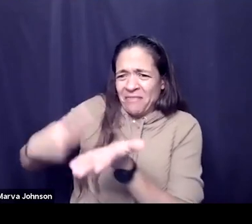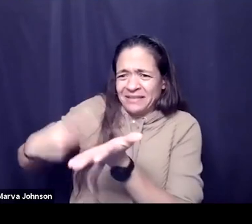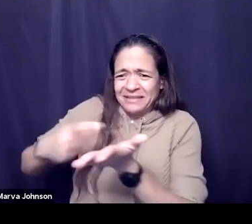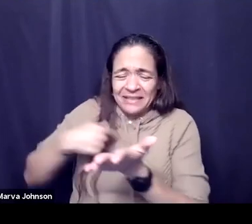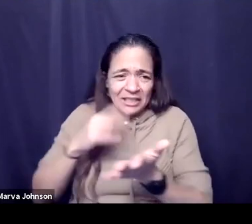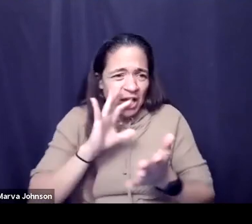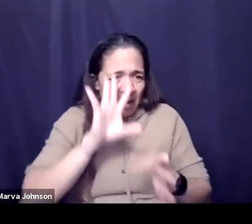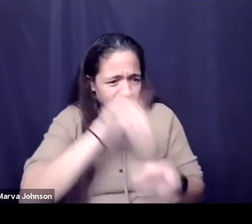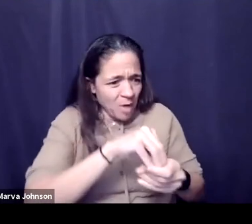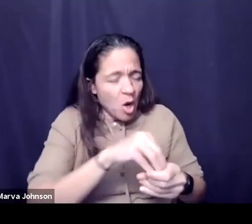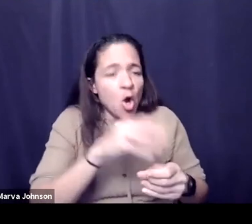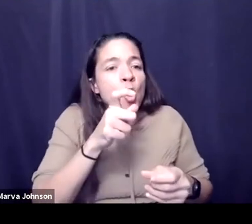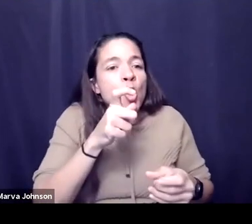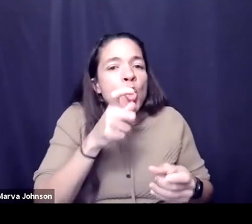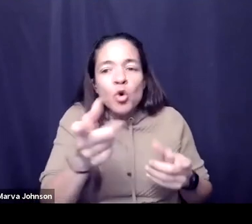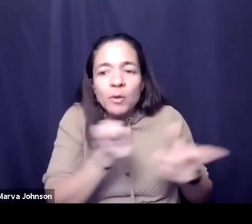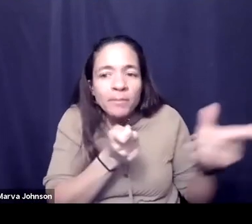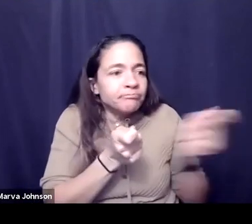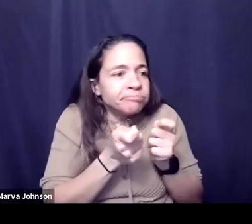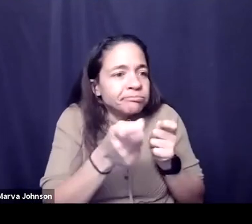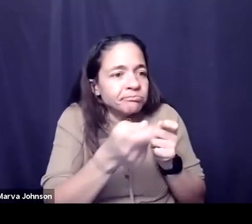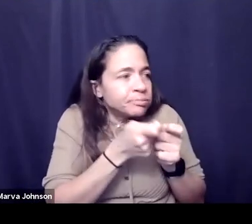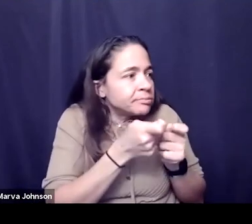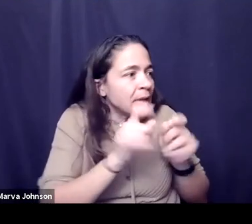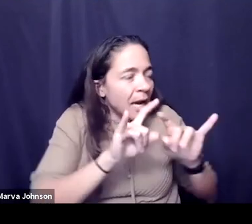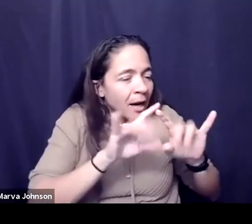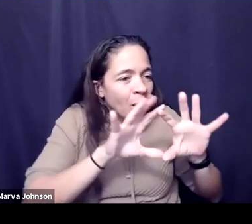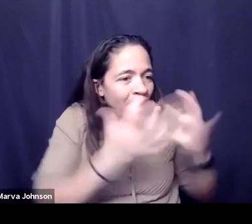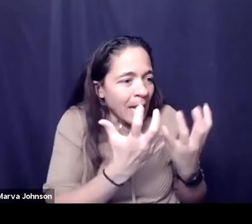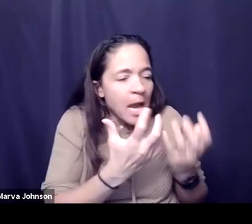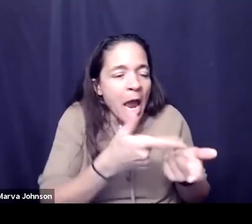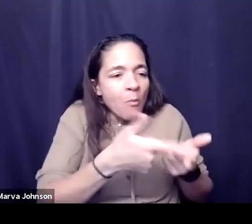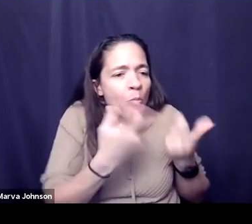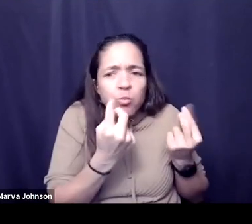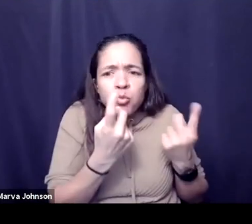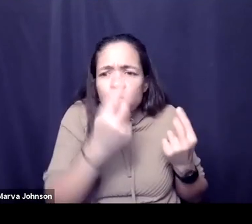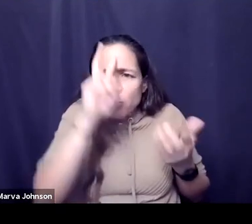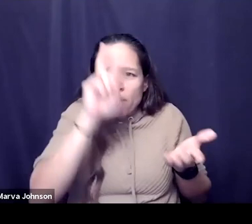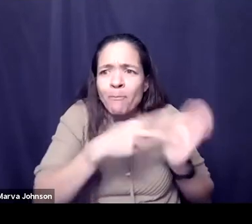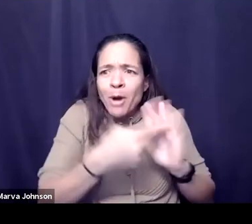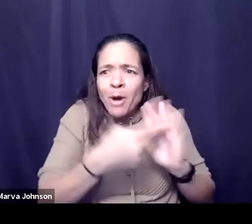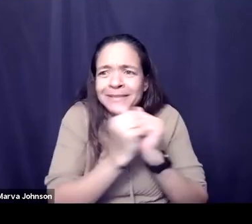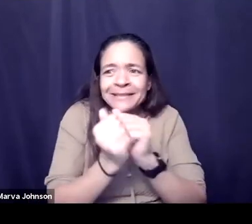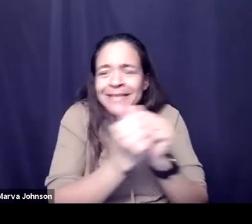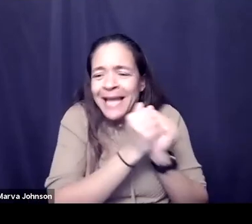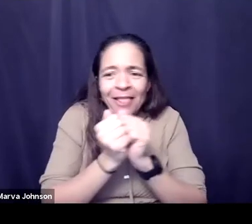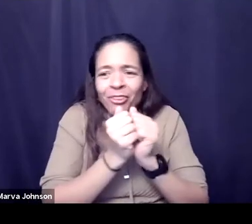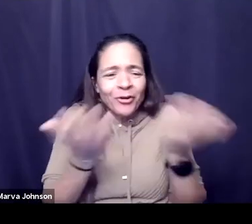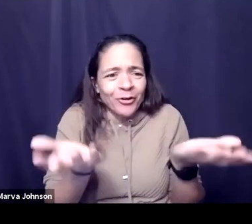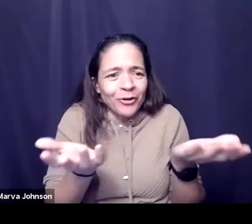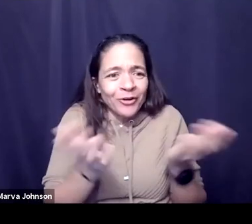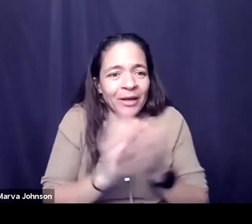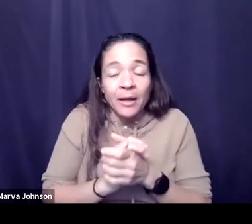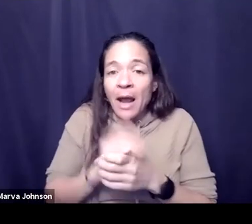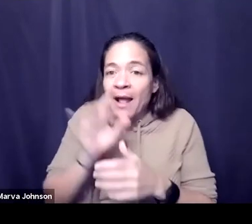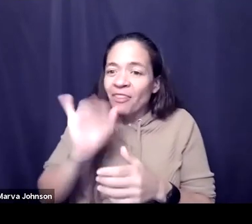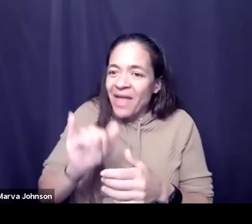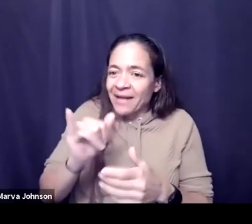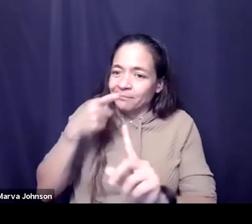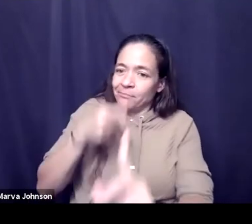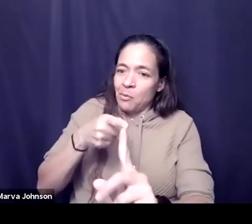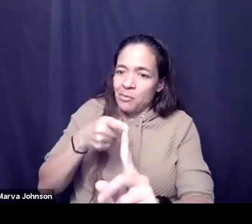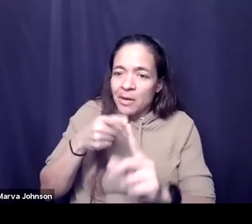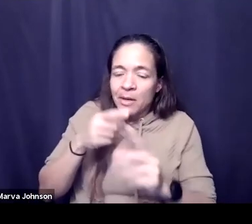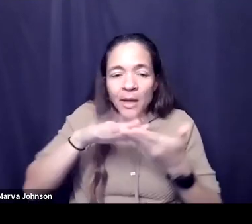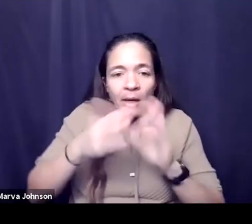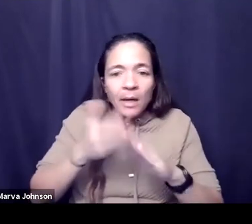are you bringing together why are they coming together and what are they going to do together because that's that's what this is about we we communities can go by many names you